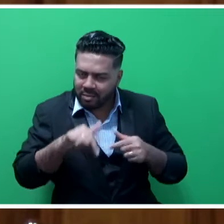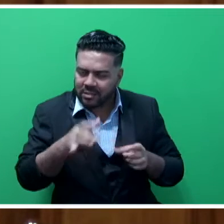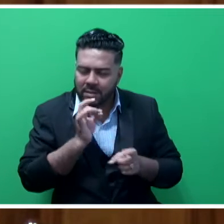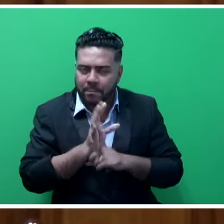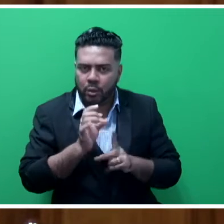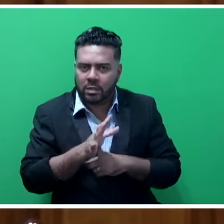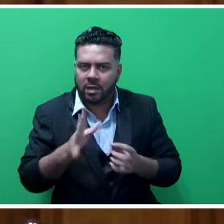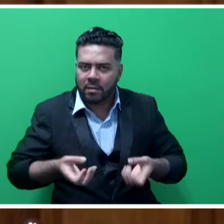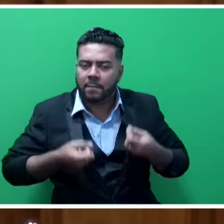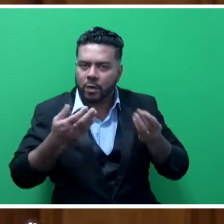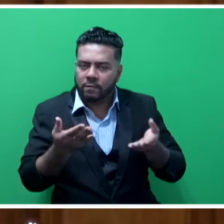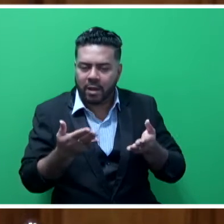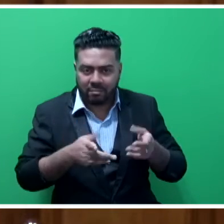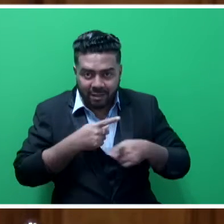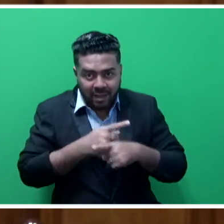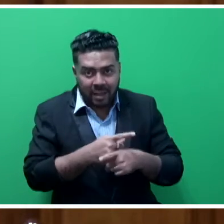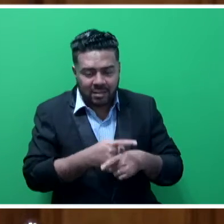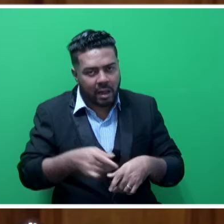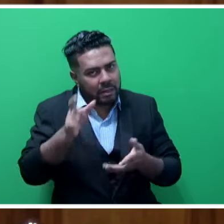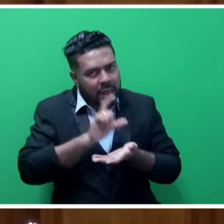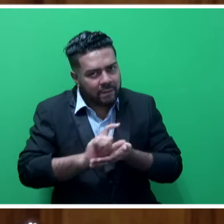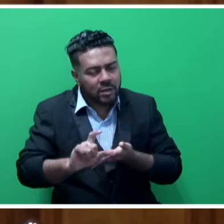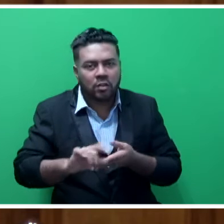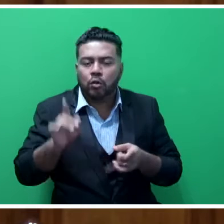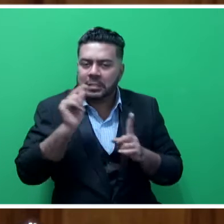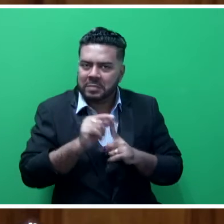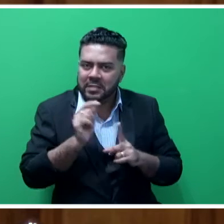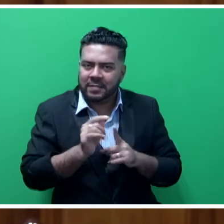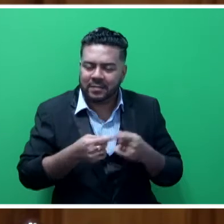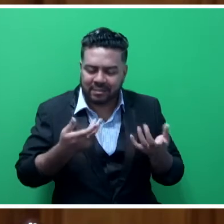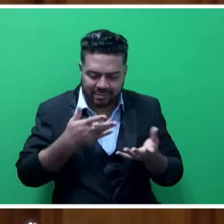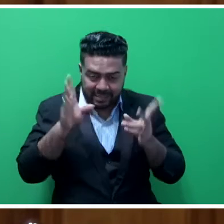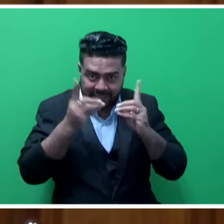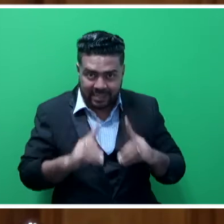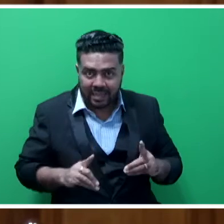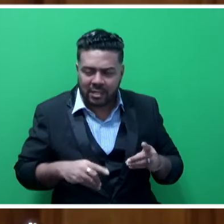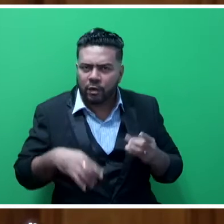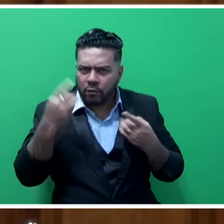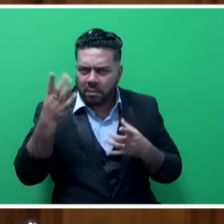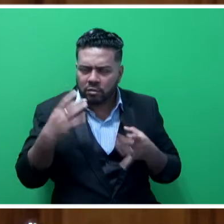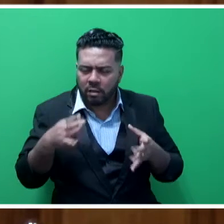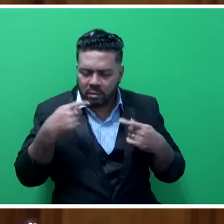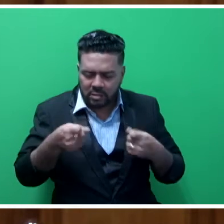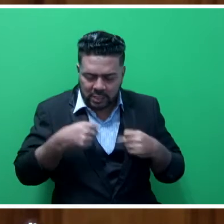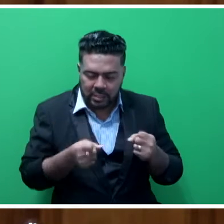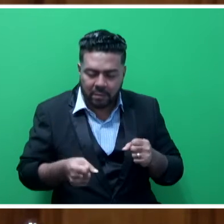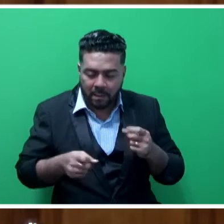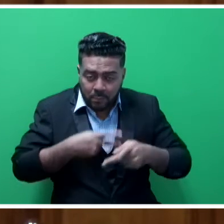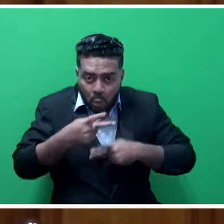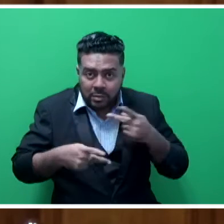as they provide additional guides or clarification to specific design information and procedures. The various systems and processes